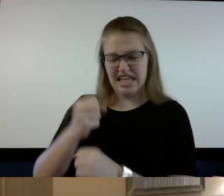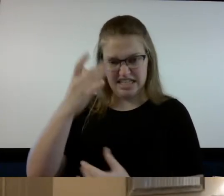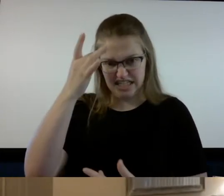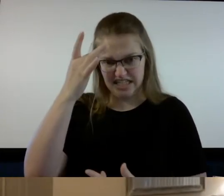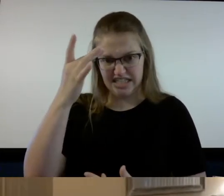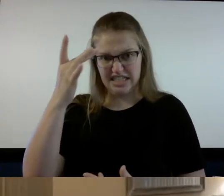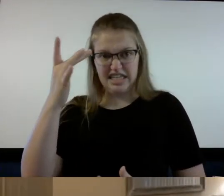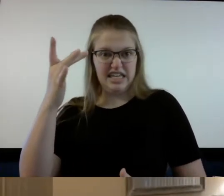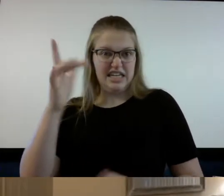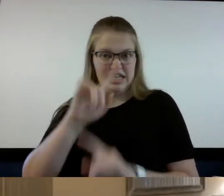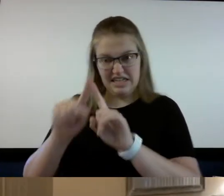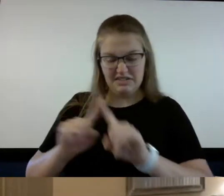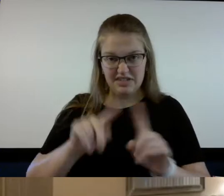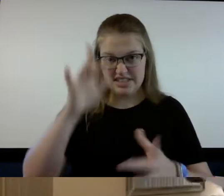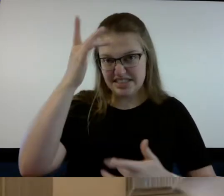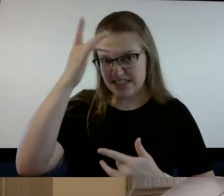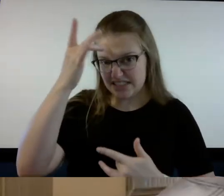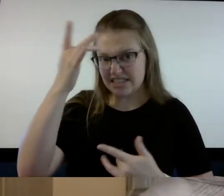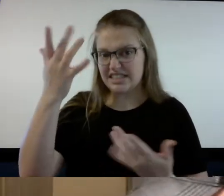different things